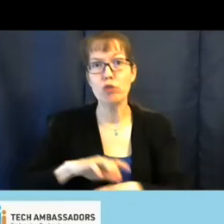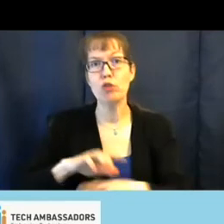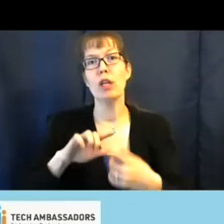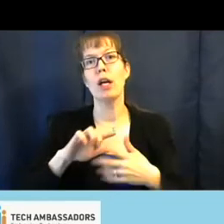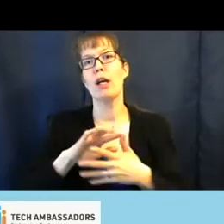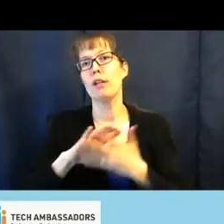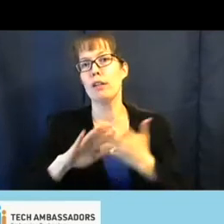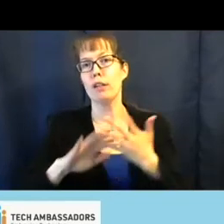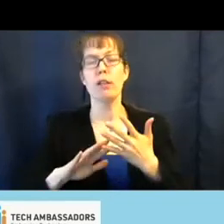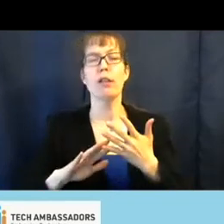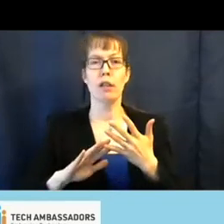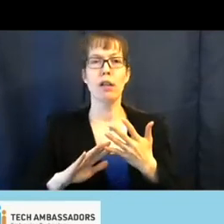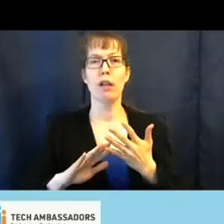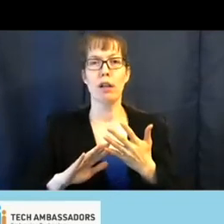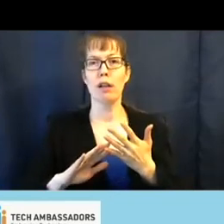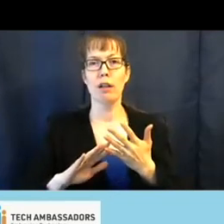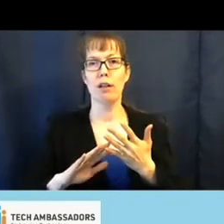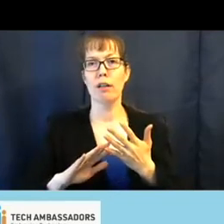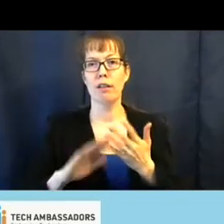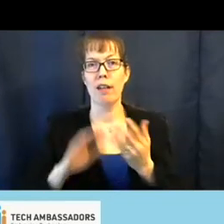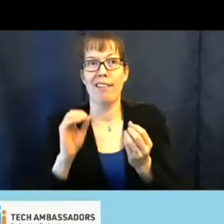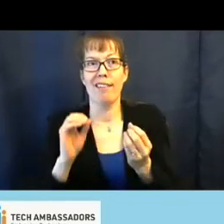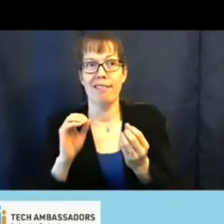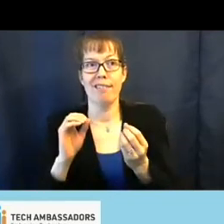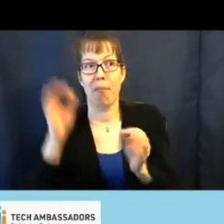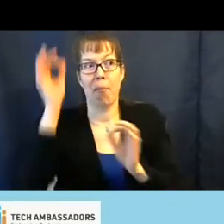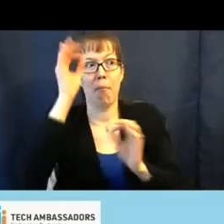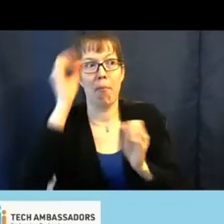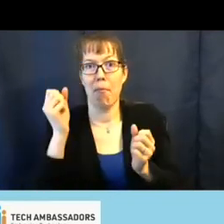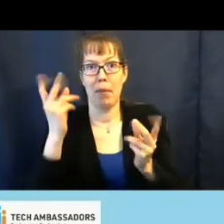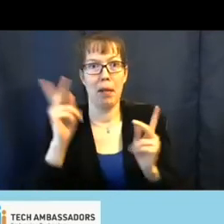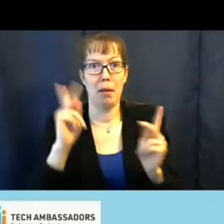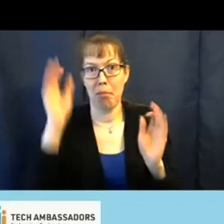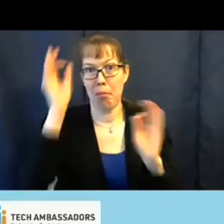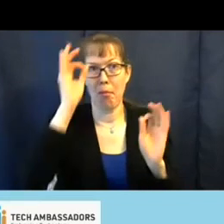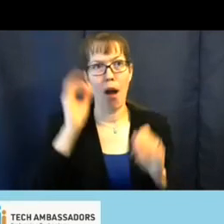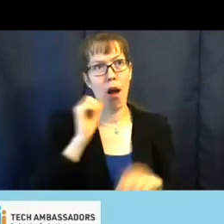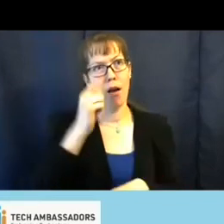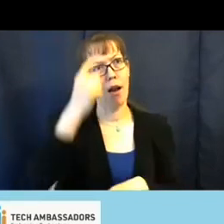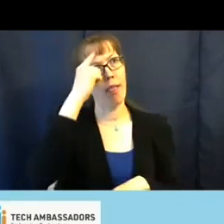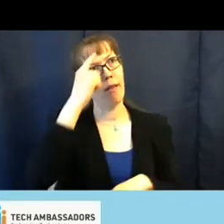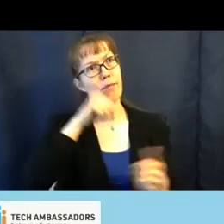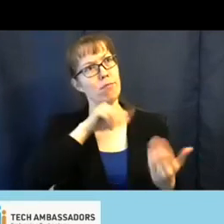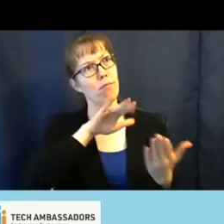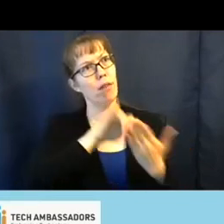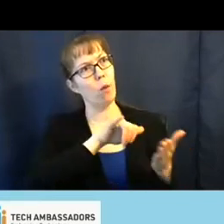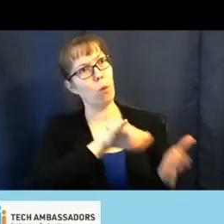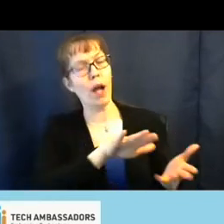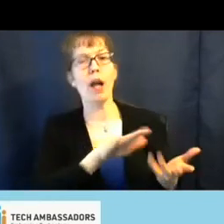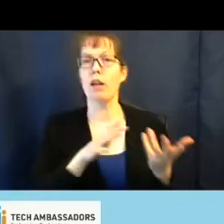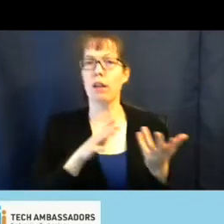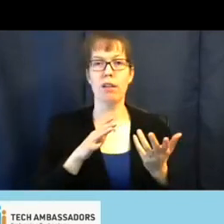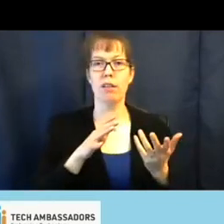like, no one had ever maybe thought about, like, 10